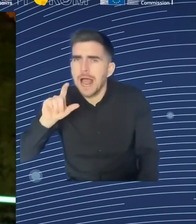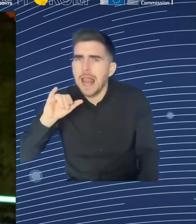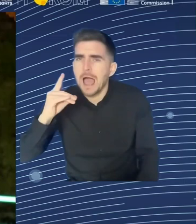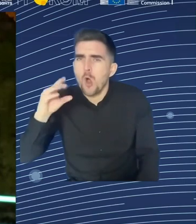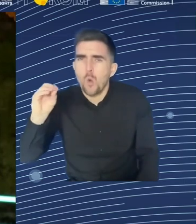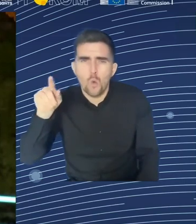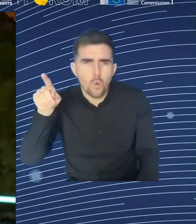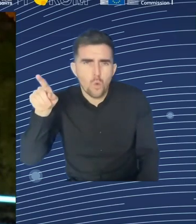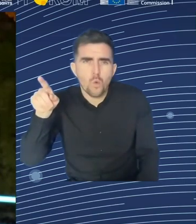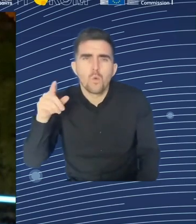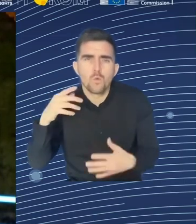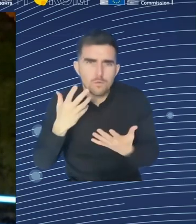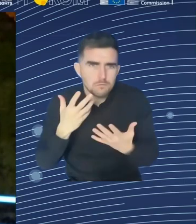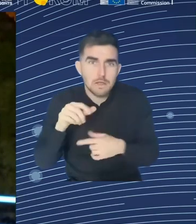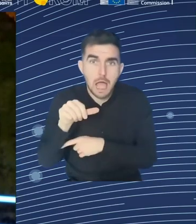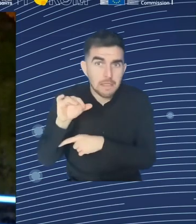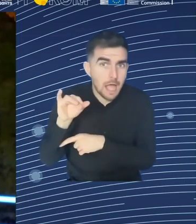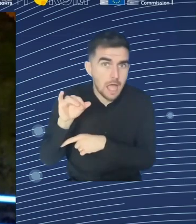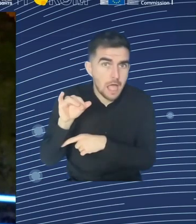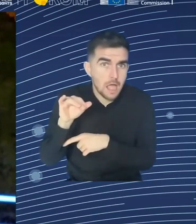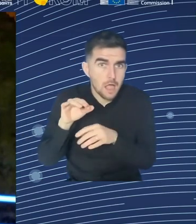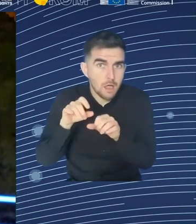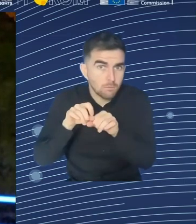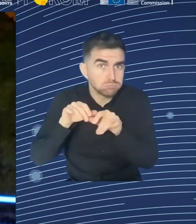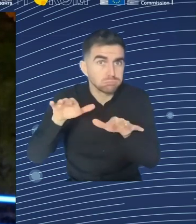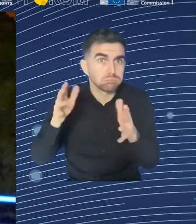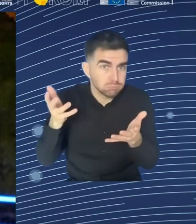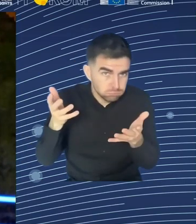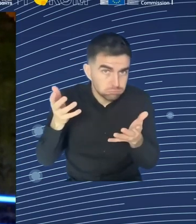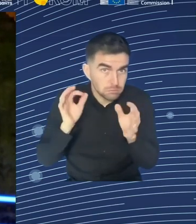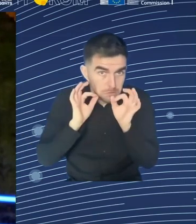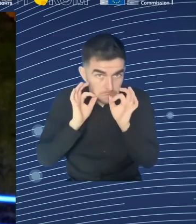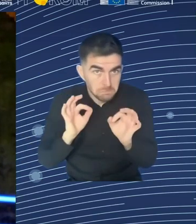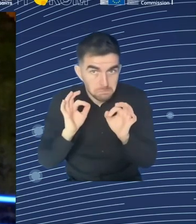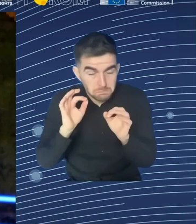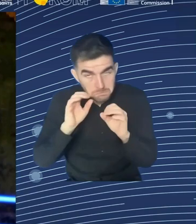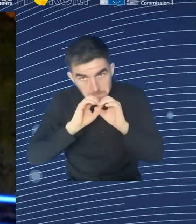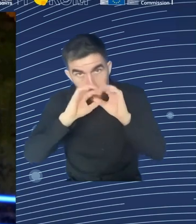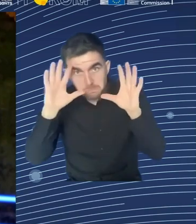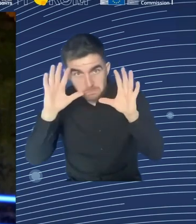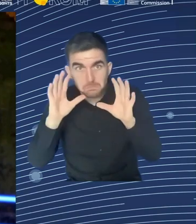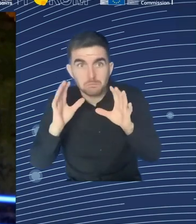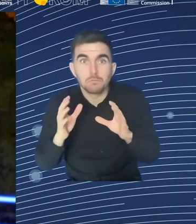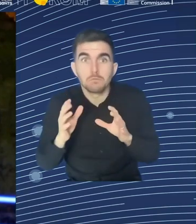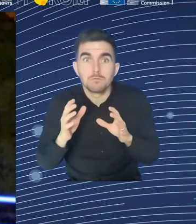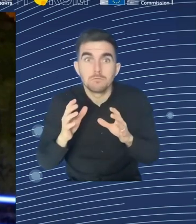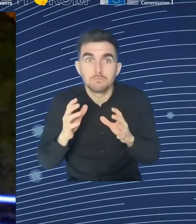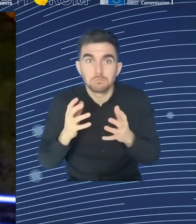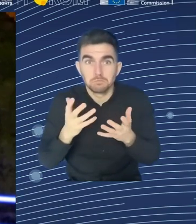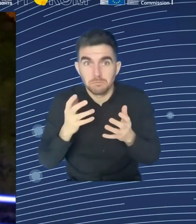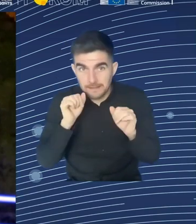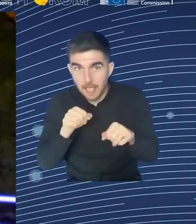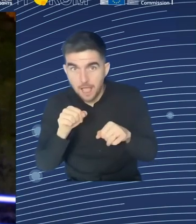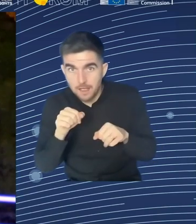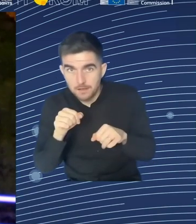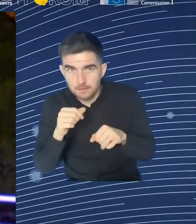less workers and so on. However, it is not so easy. For instance, we looked at robotization and we saw yesterday some slides. had